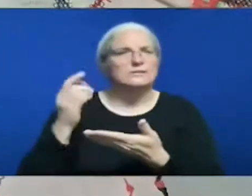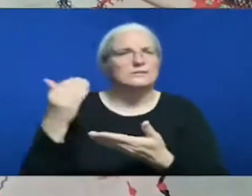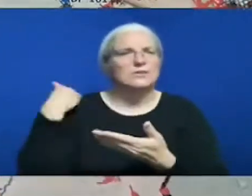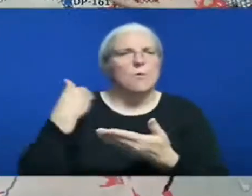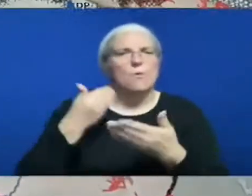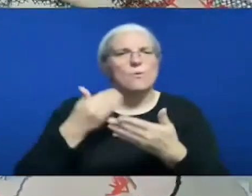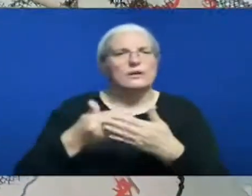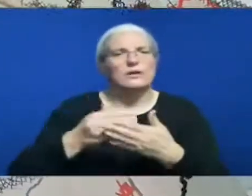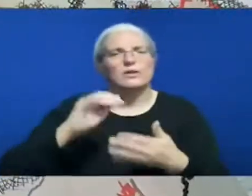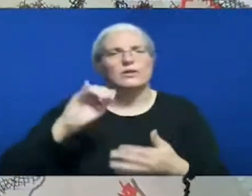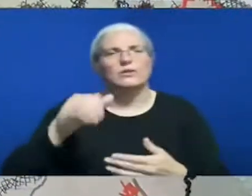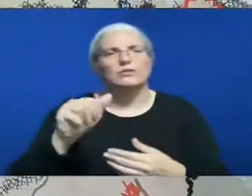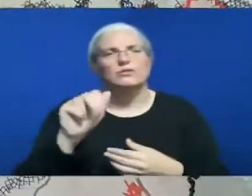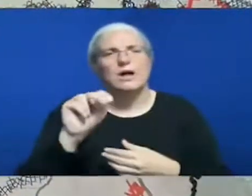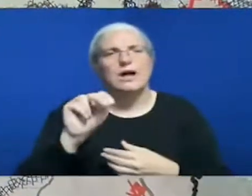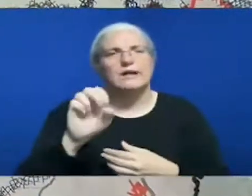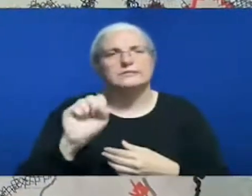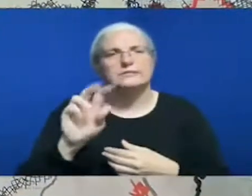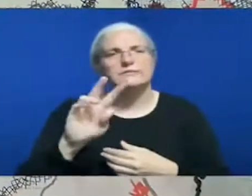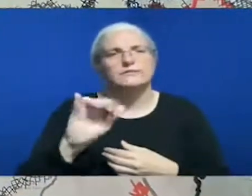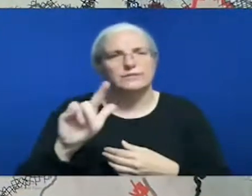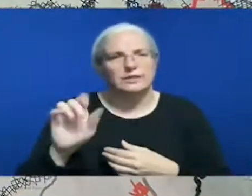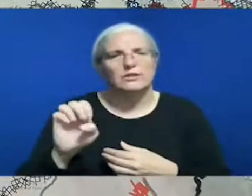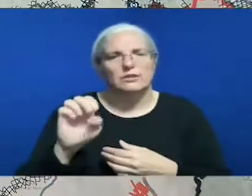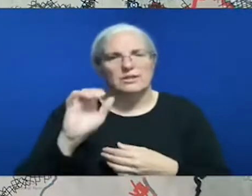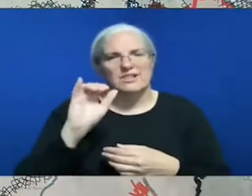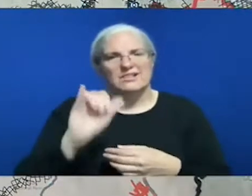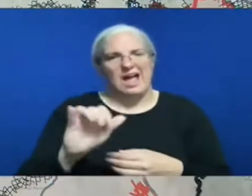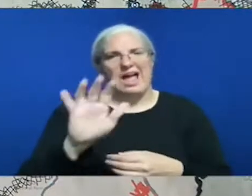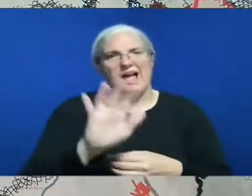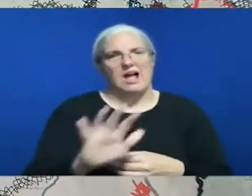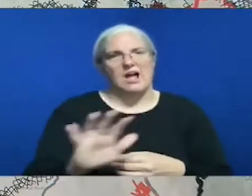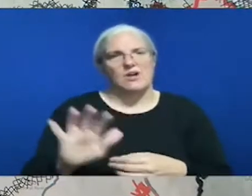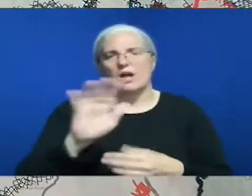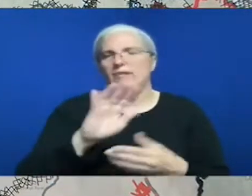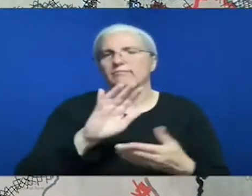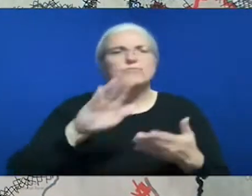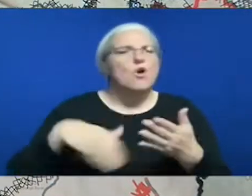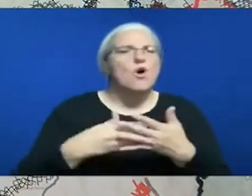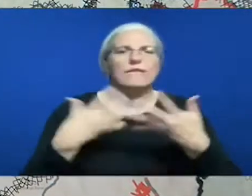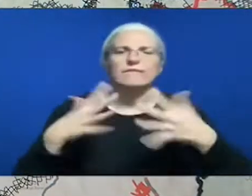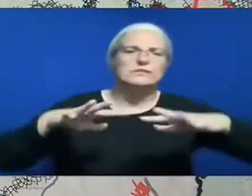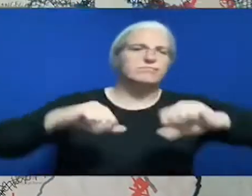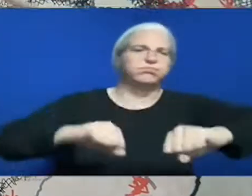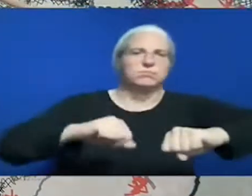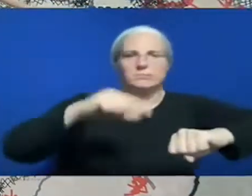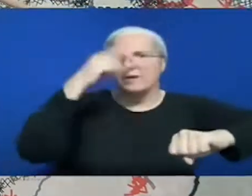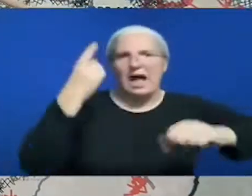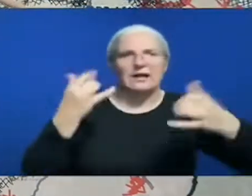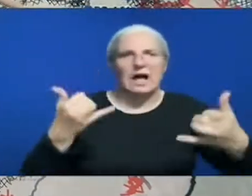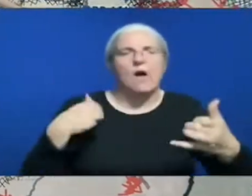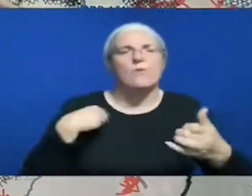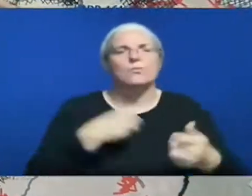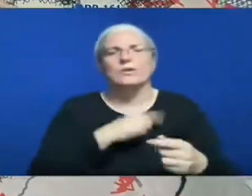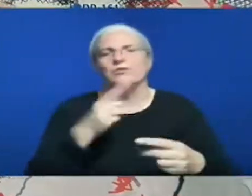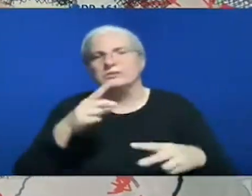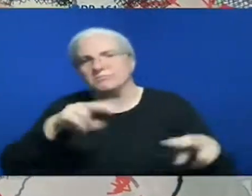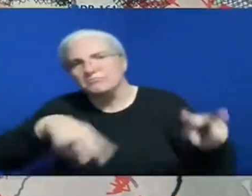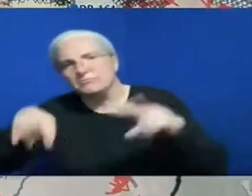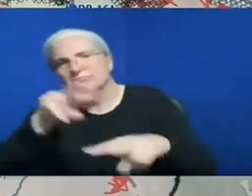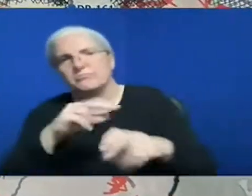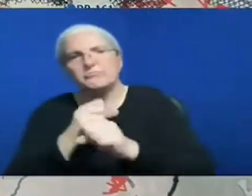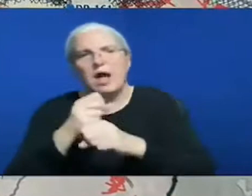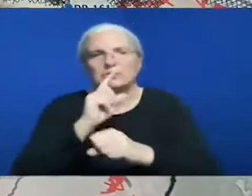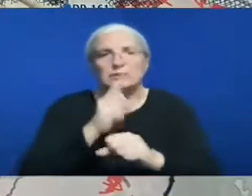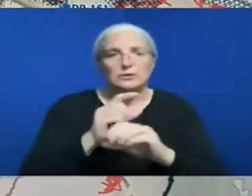here by Janesville is being patrolled everything is secure and we're back calling hose and equipment